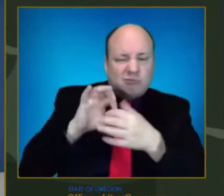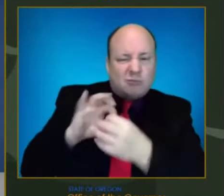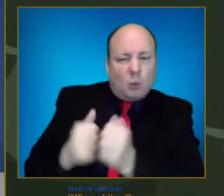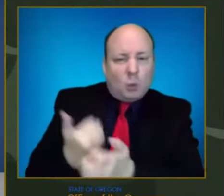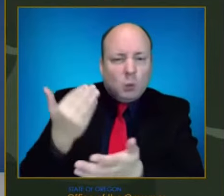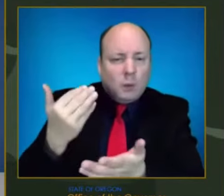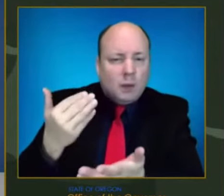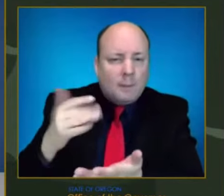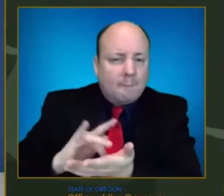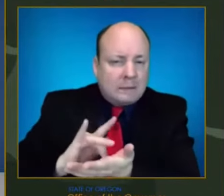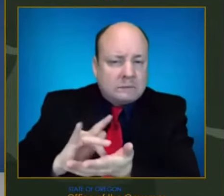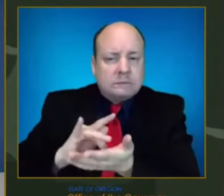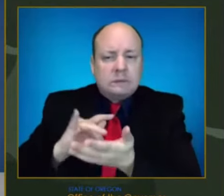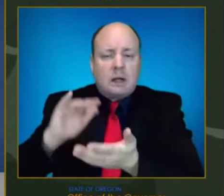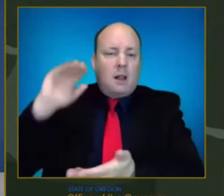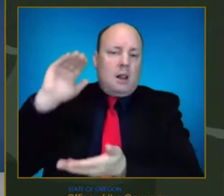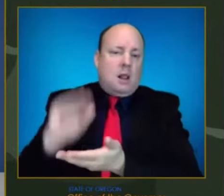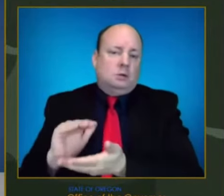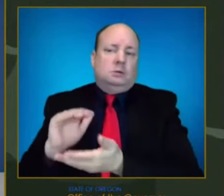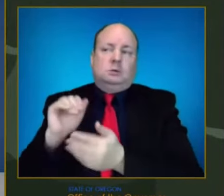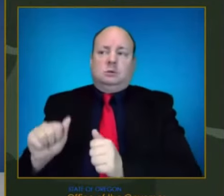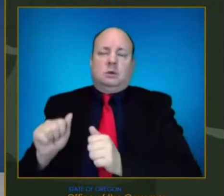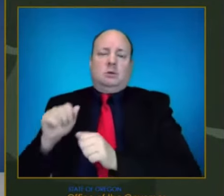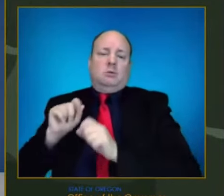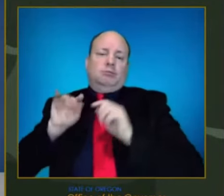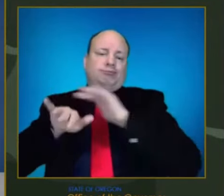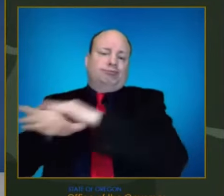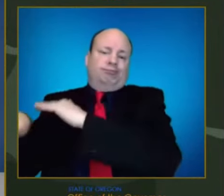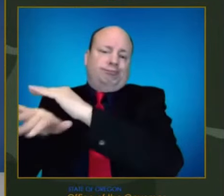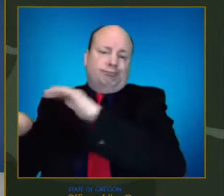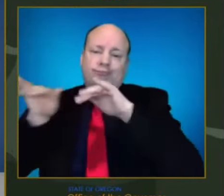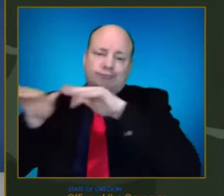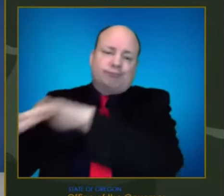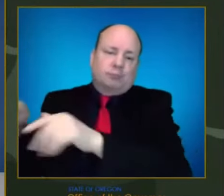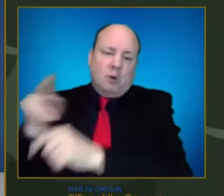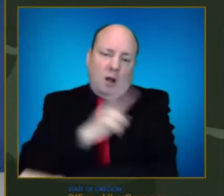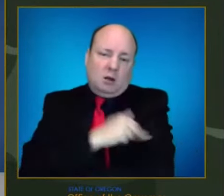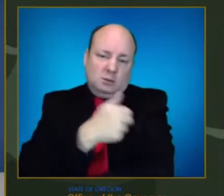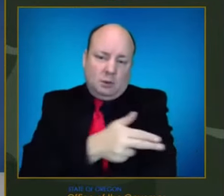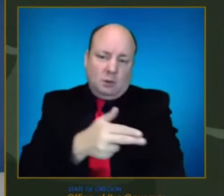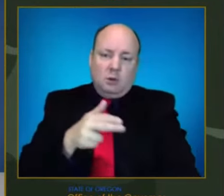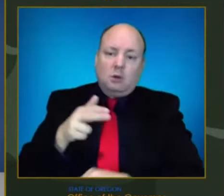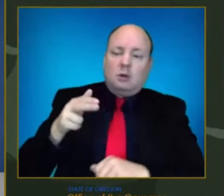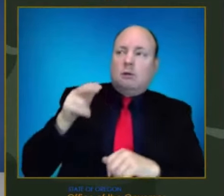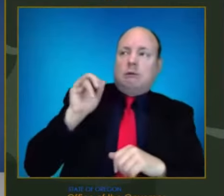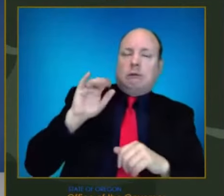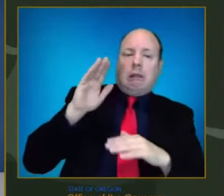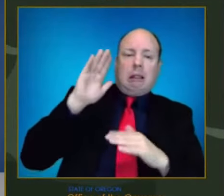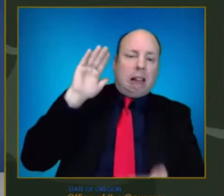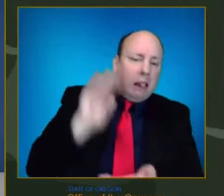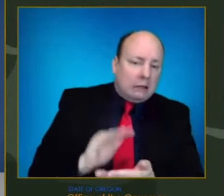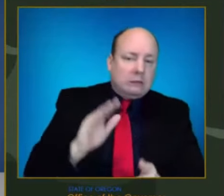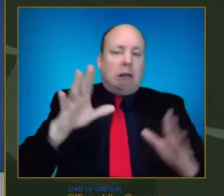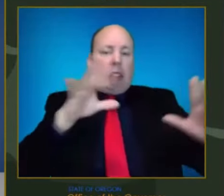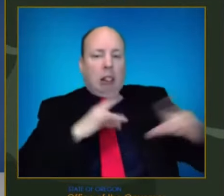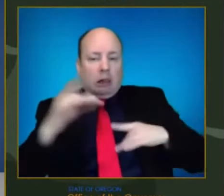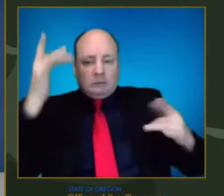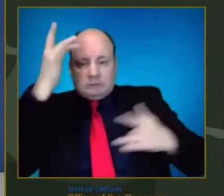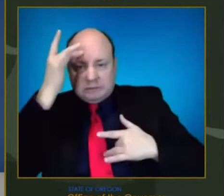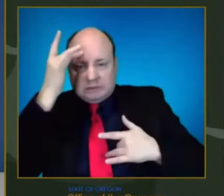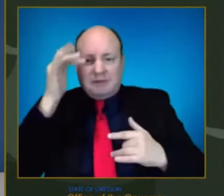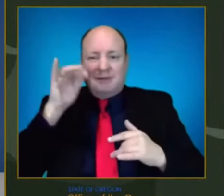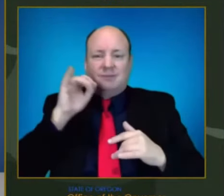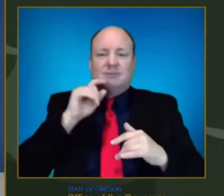For some drugs, they are effective within a narrow window of time after infection. OHA is working to develop a high-throughput site for